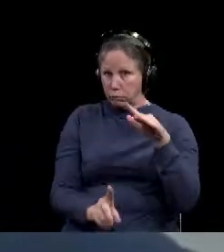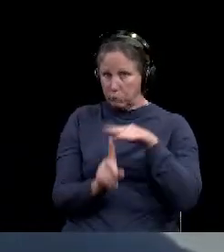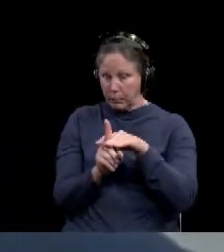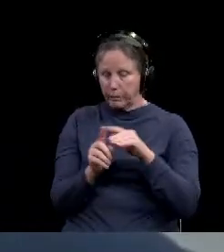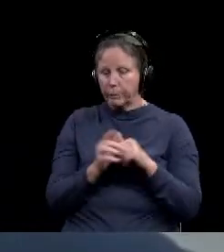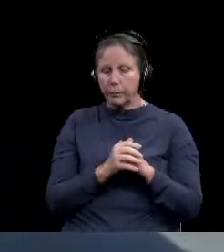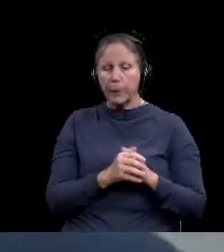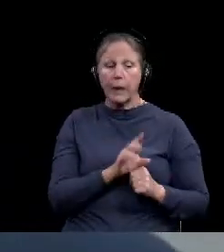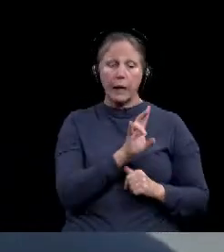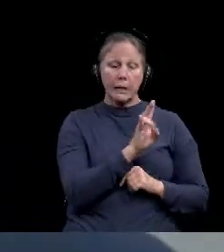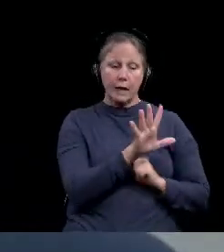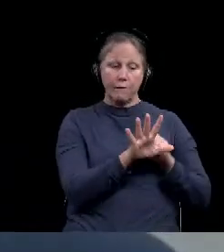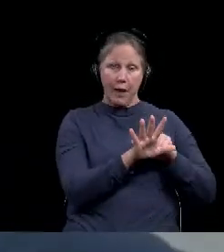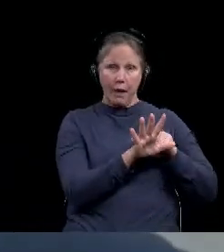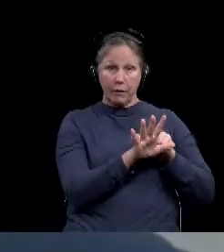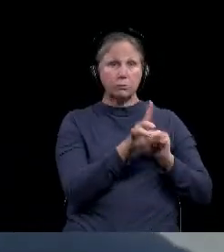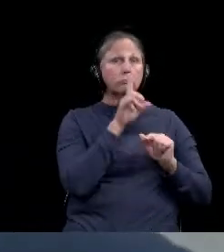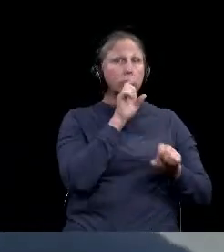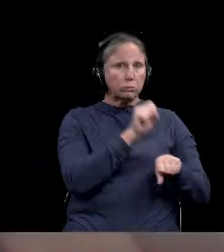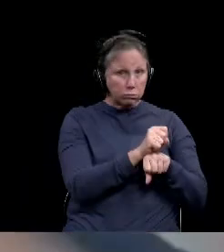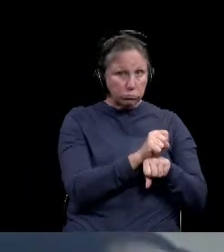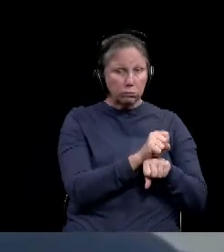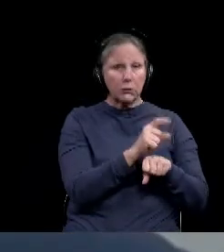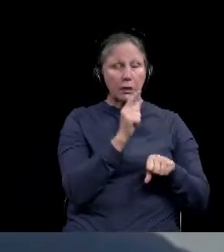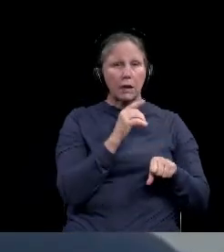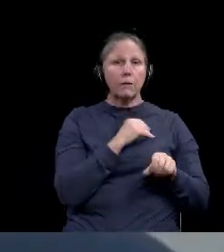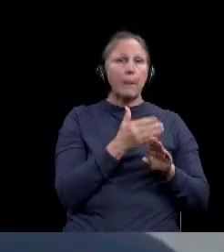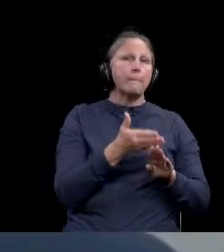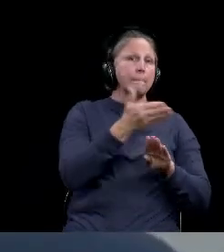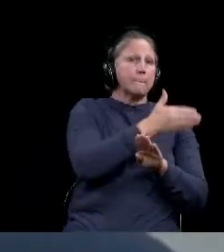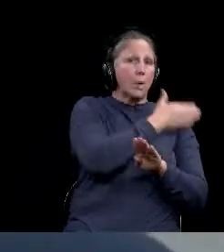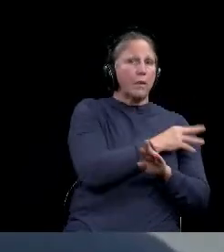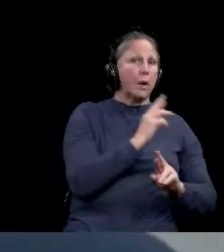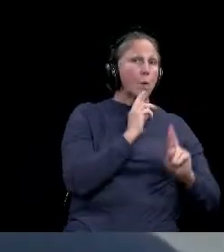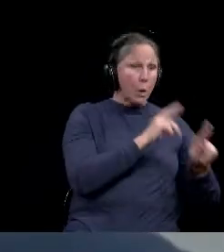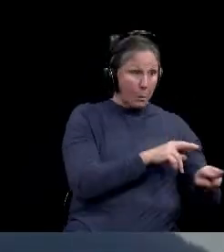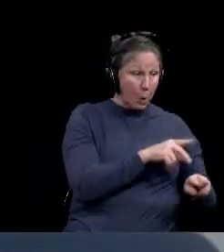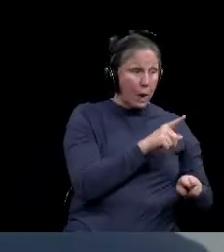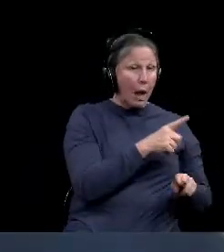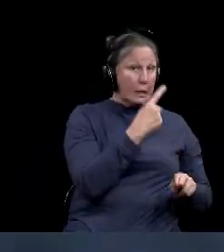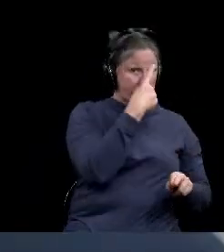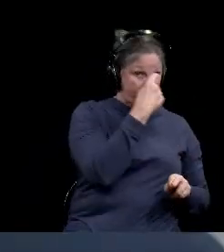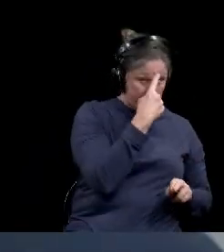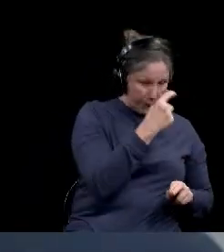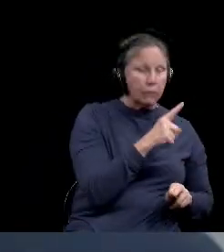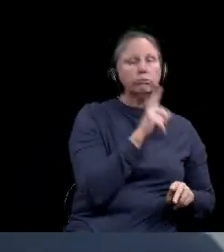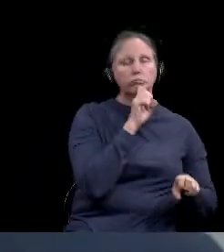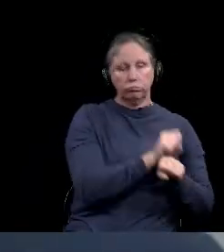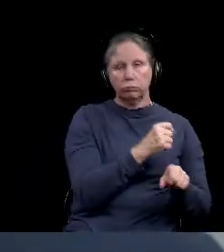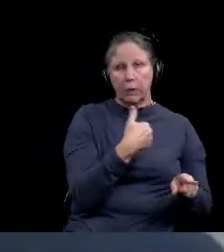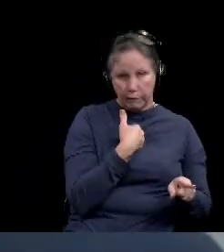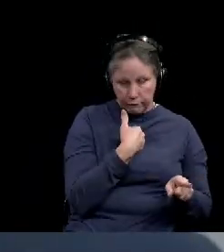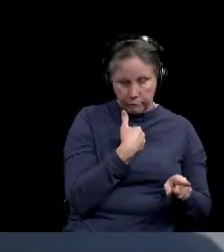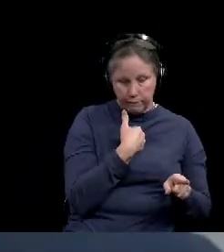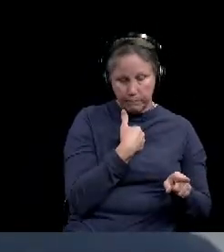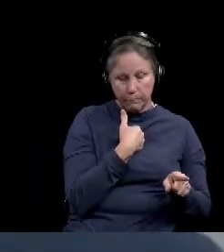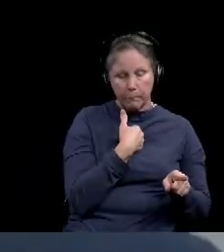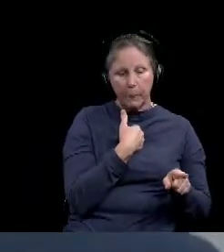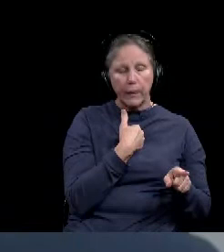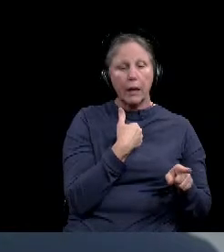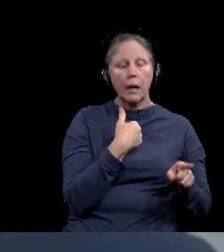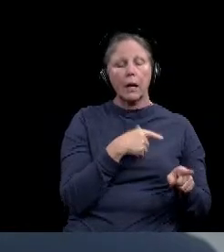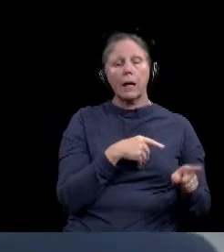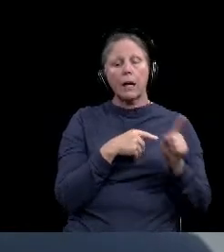75 of these are actual new cases from pre-existing reporting institutions and or entities.